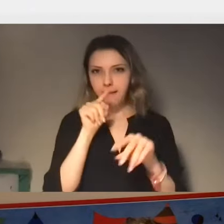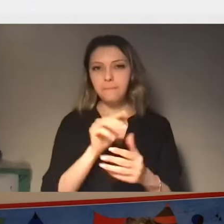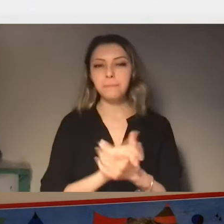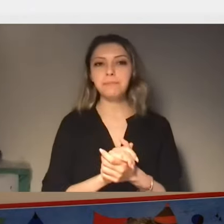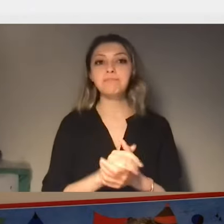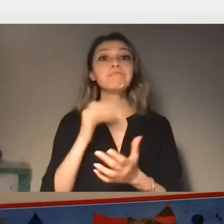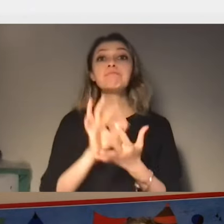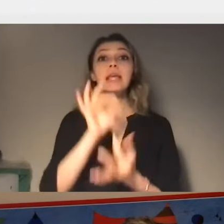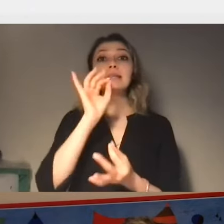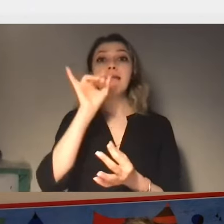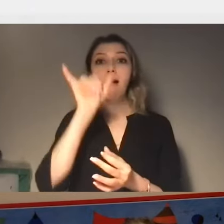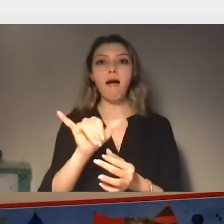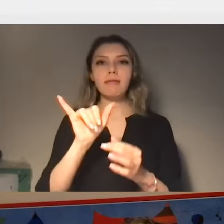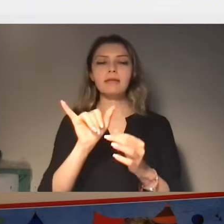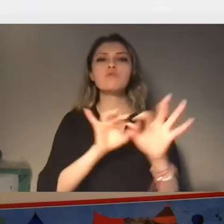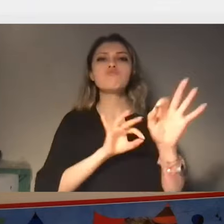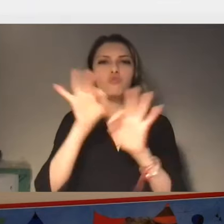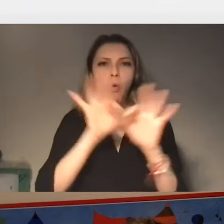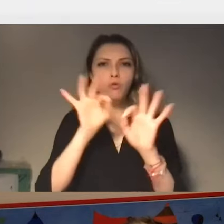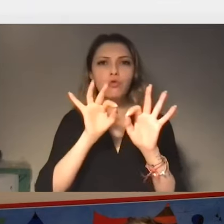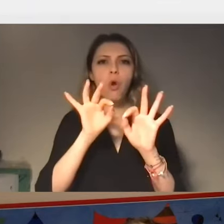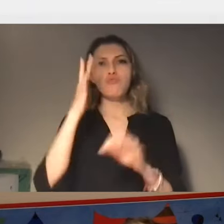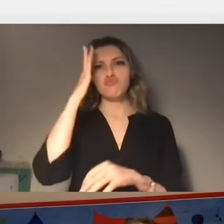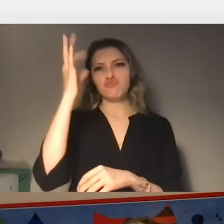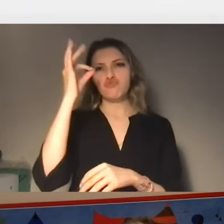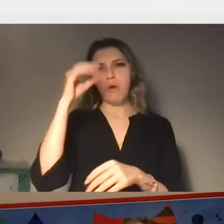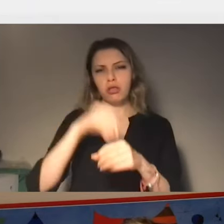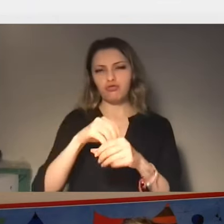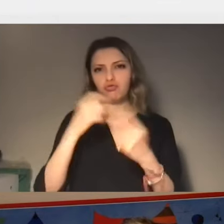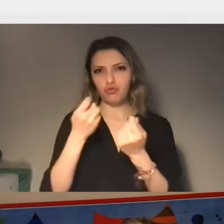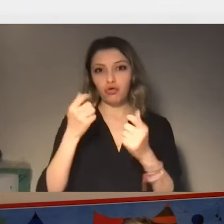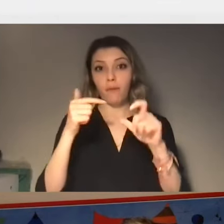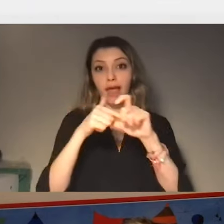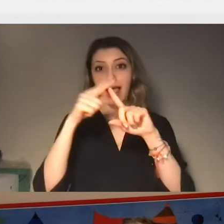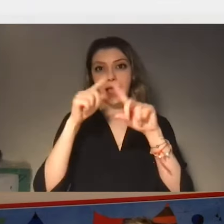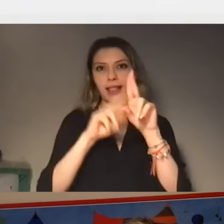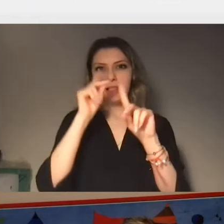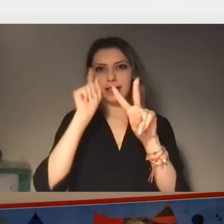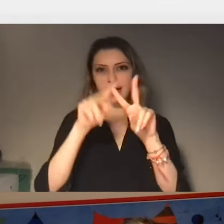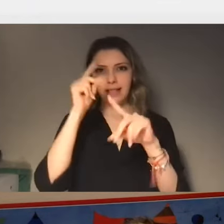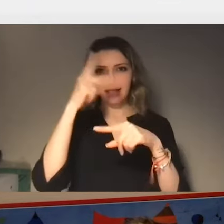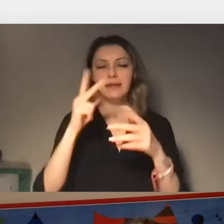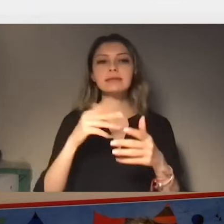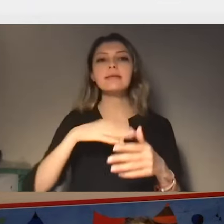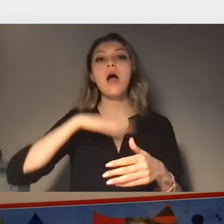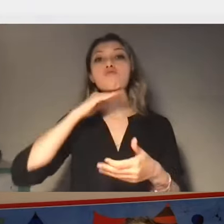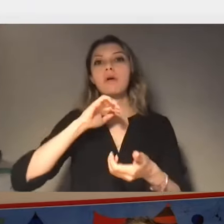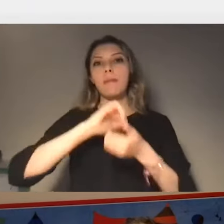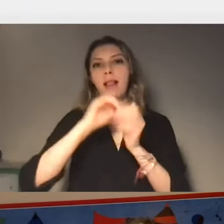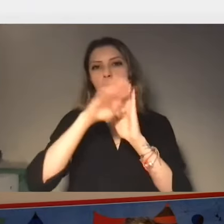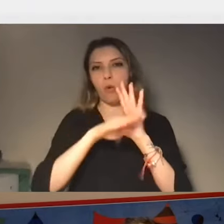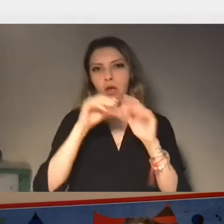Advocacy Key Expert of the Ed Ginez EU program. It's a relatively new and innovative EU support program